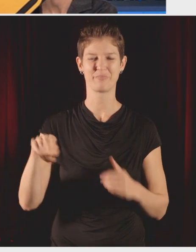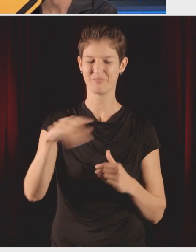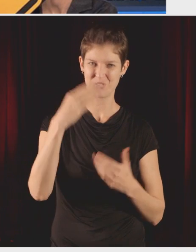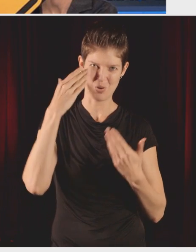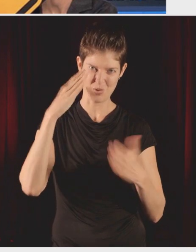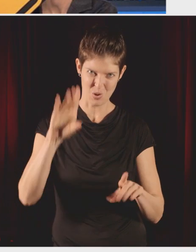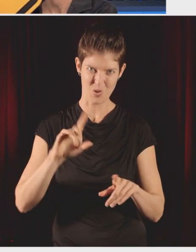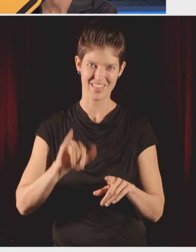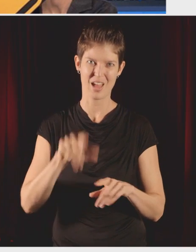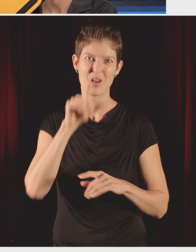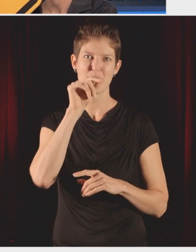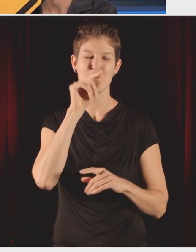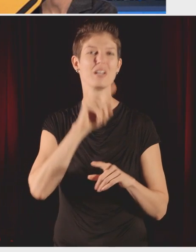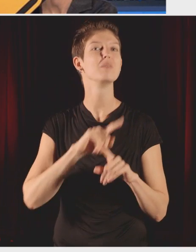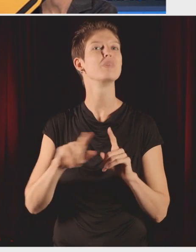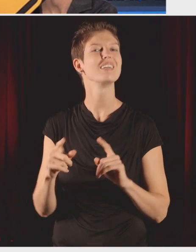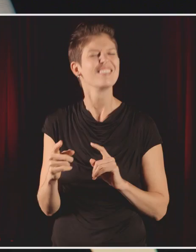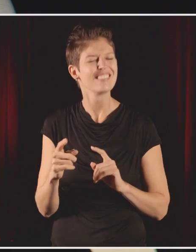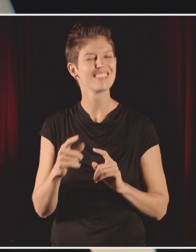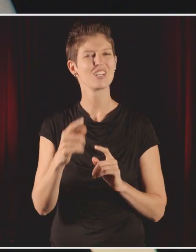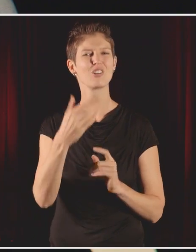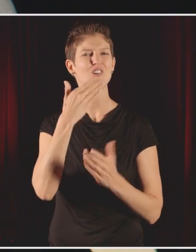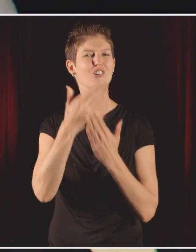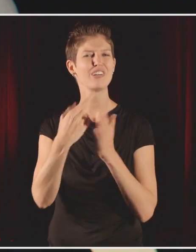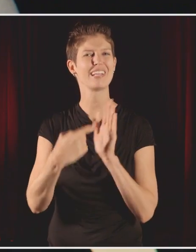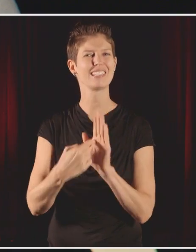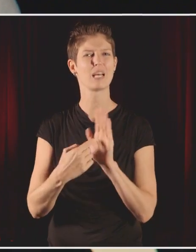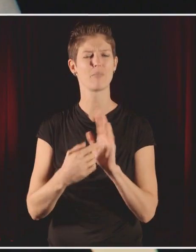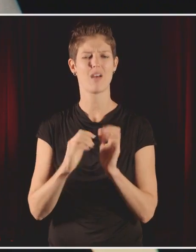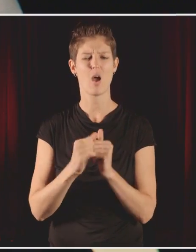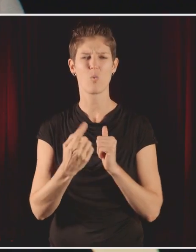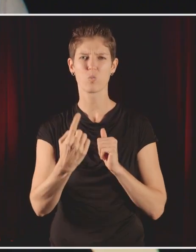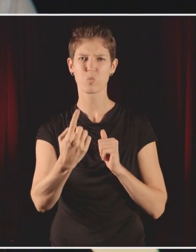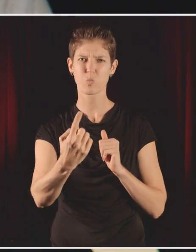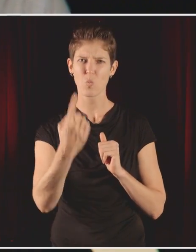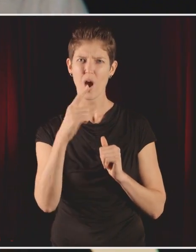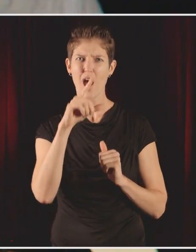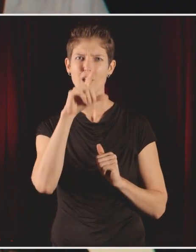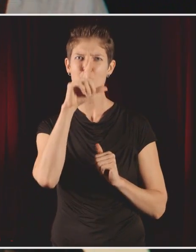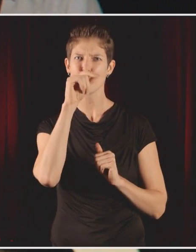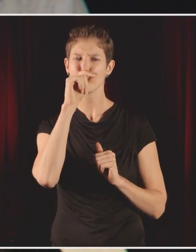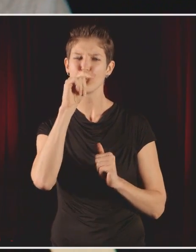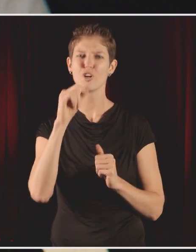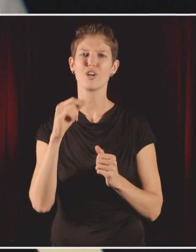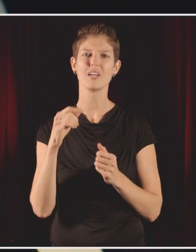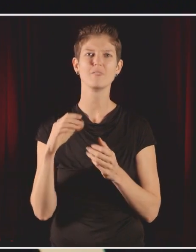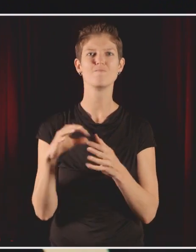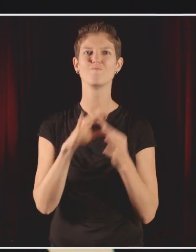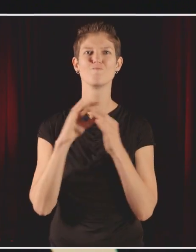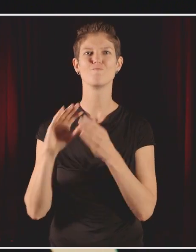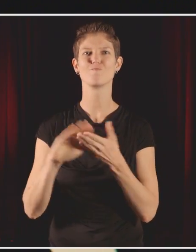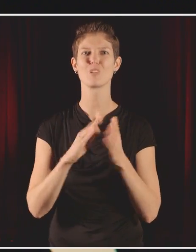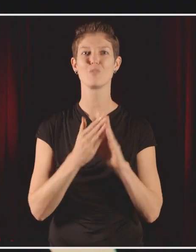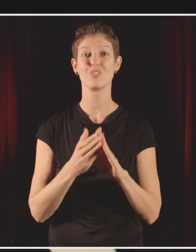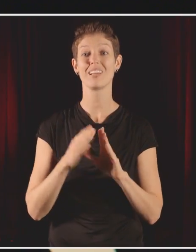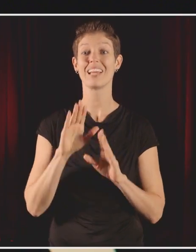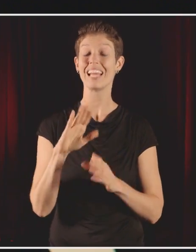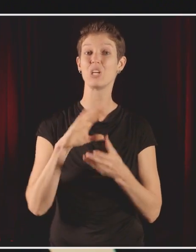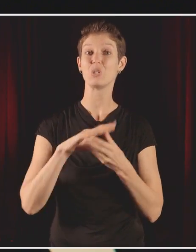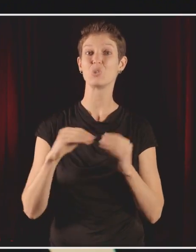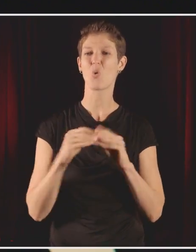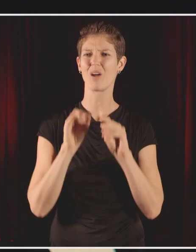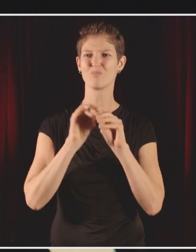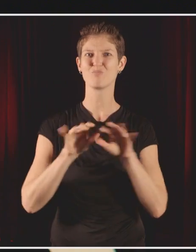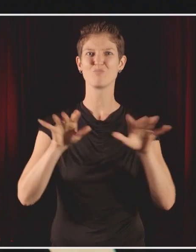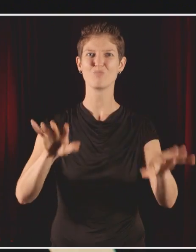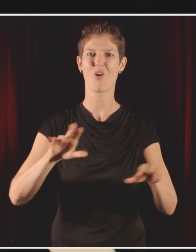this is an example of an individual bird that brought a community together. And the idea that he represented actually went viral